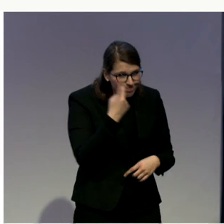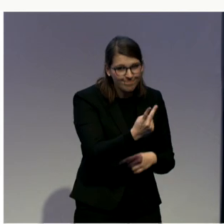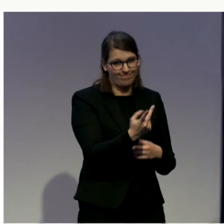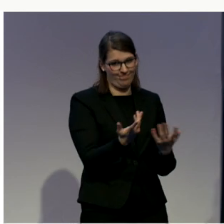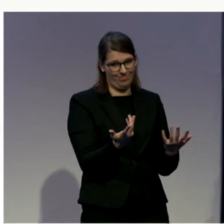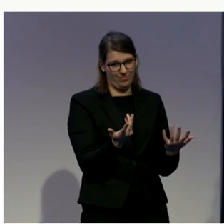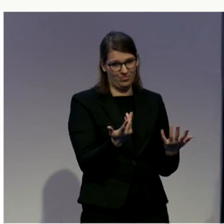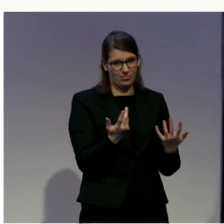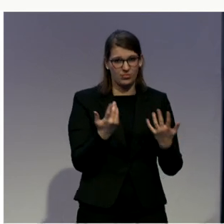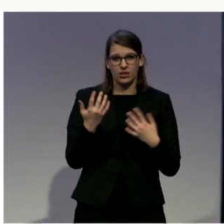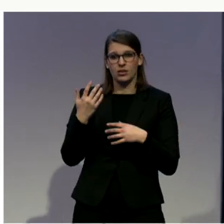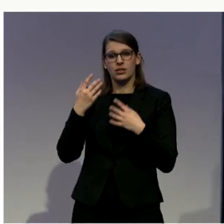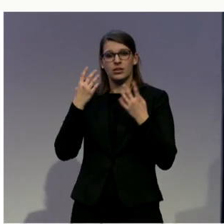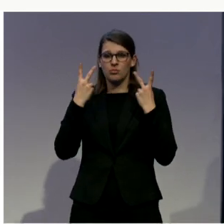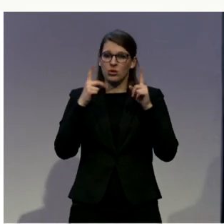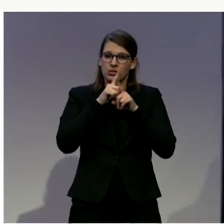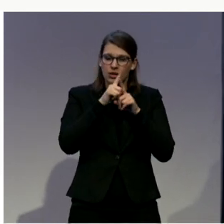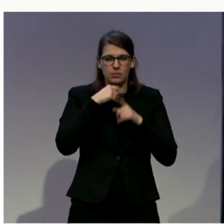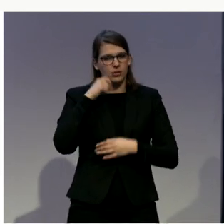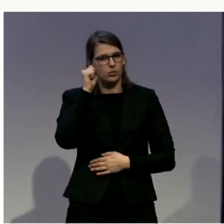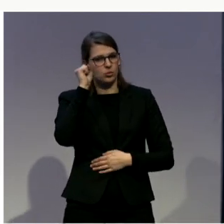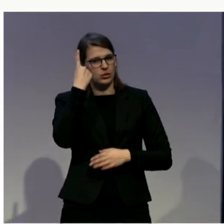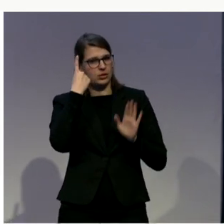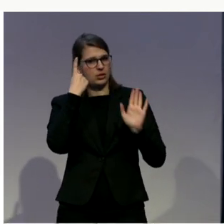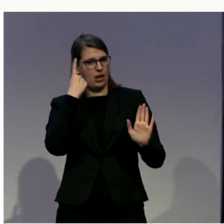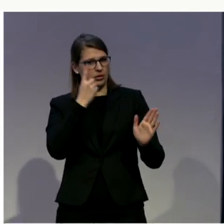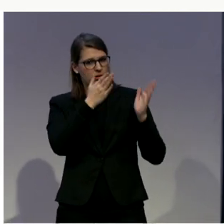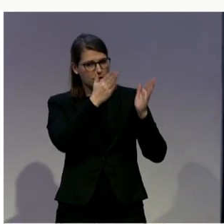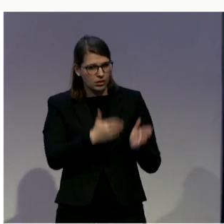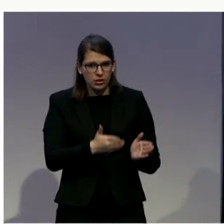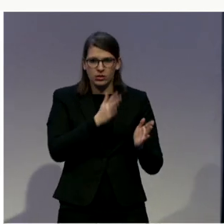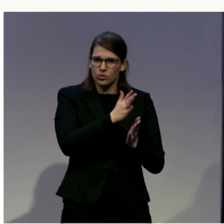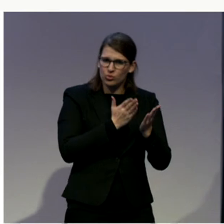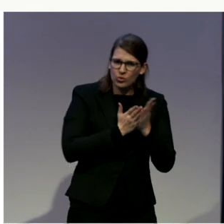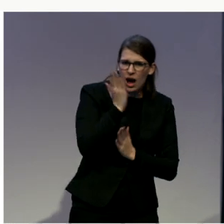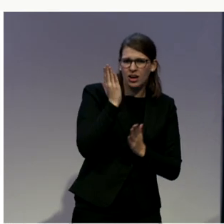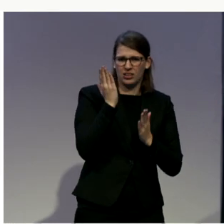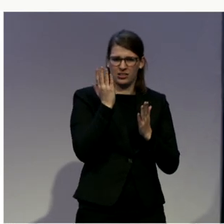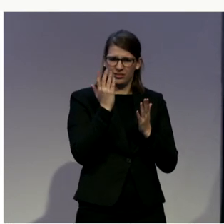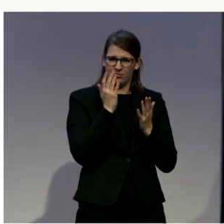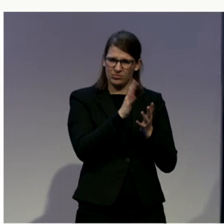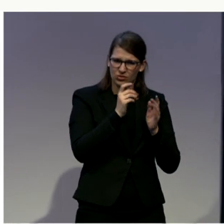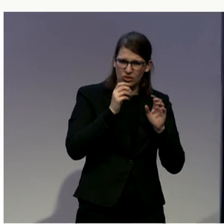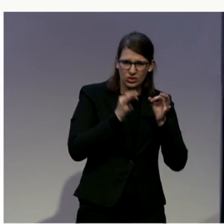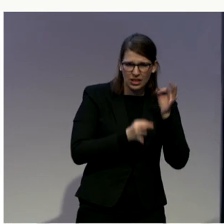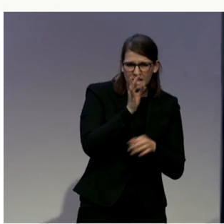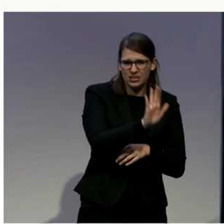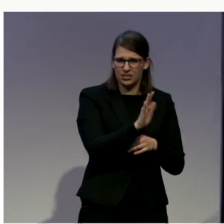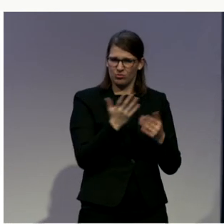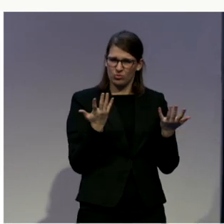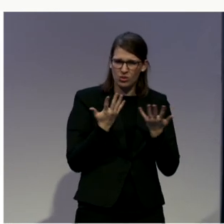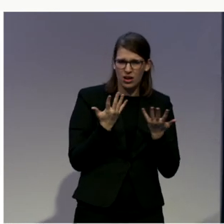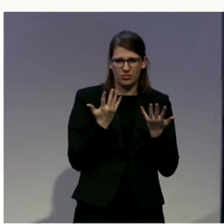with disabilities come in contact with the justice system, they come in contact as victims and also as